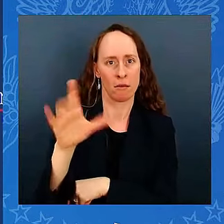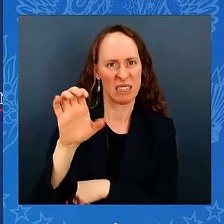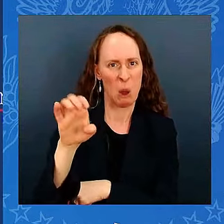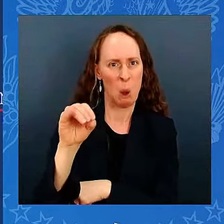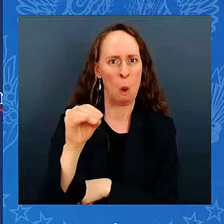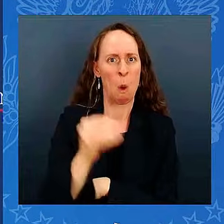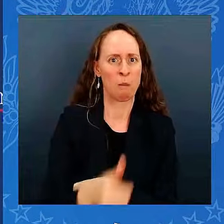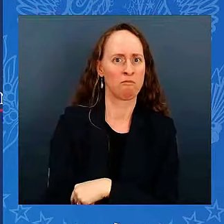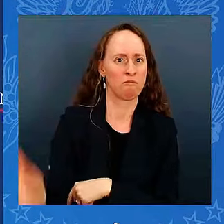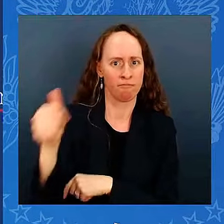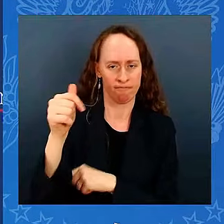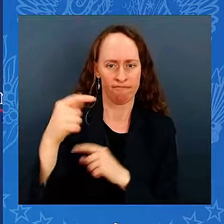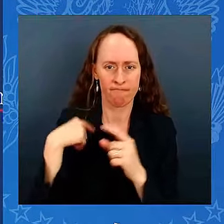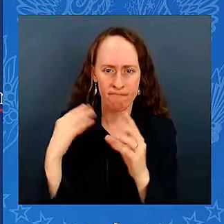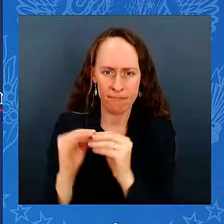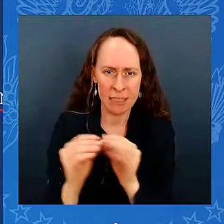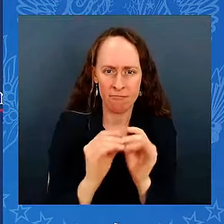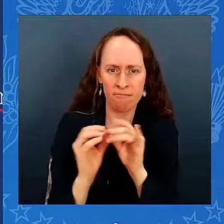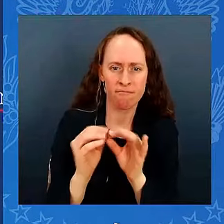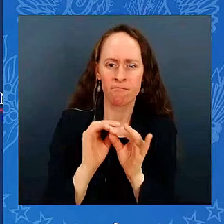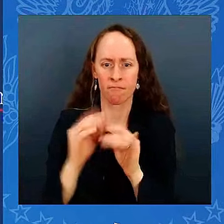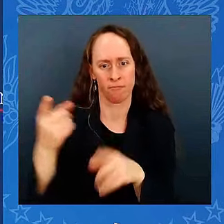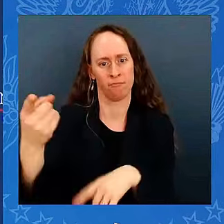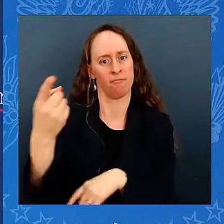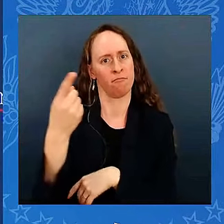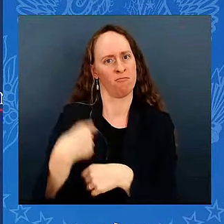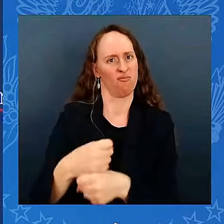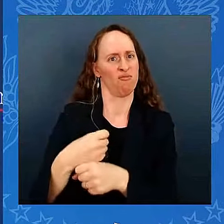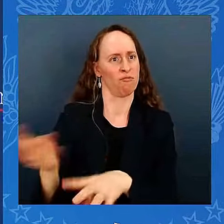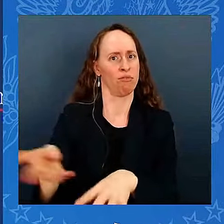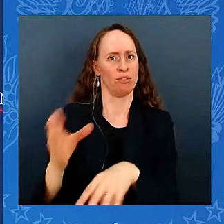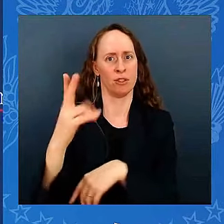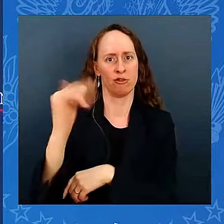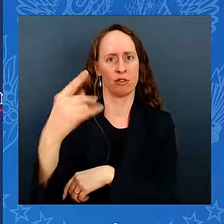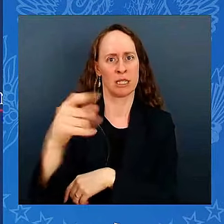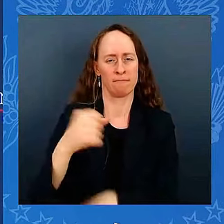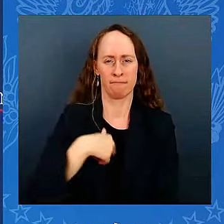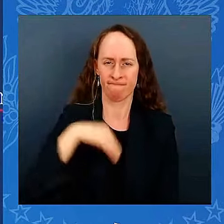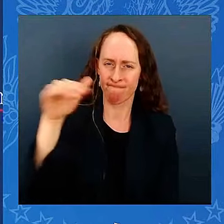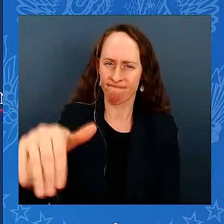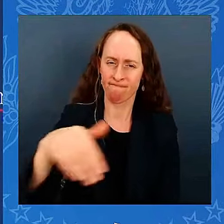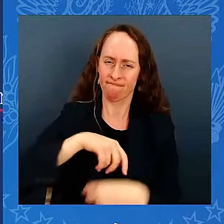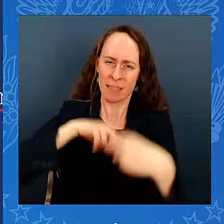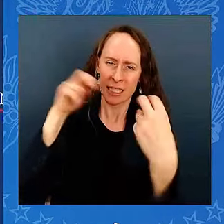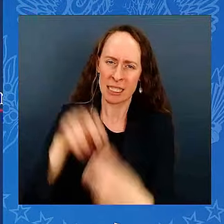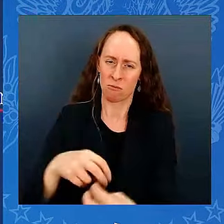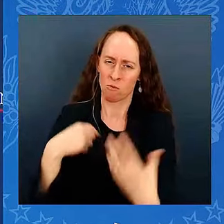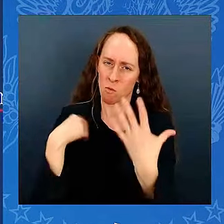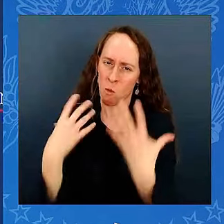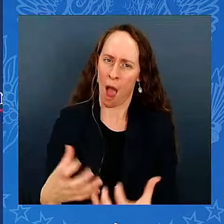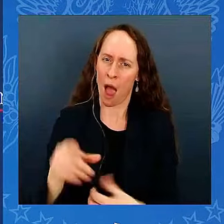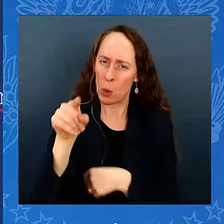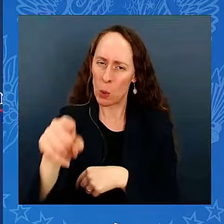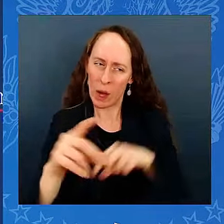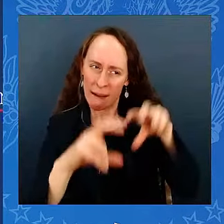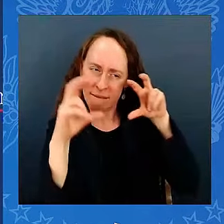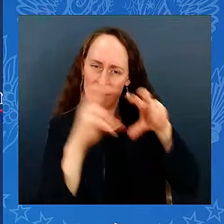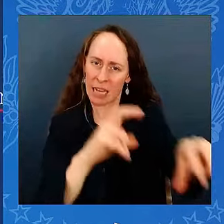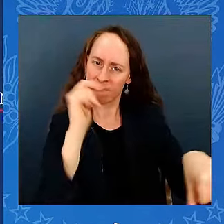world. And I sat with them and encouraged both of them to invest in America. And they agreed.